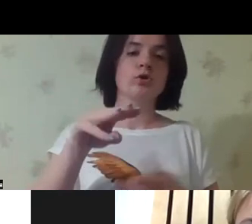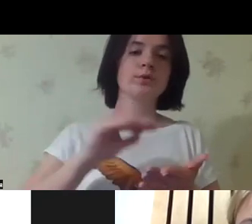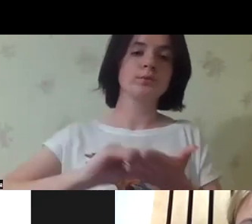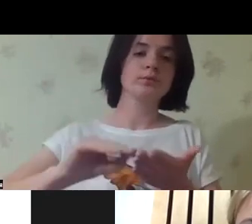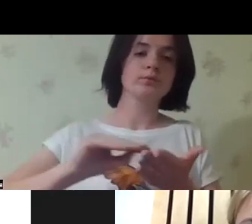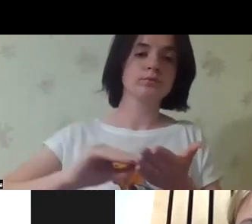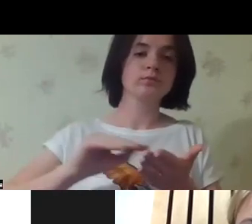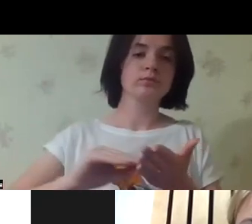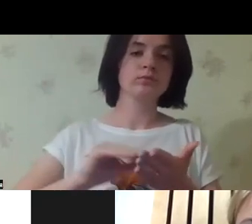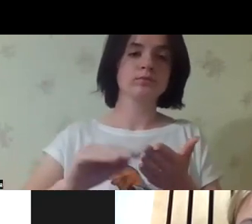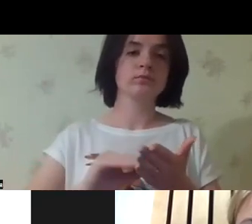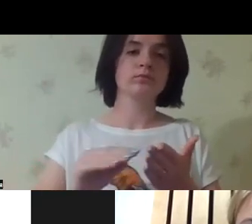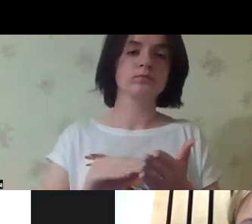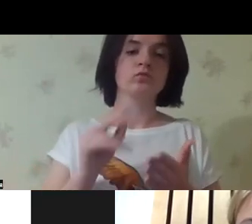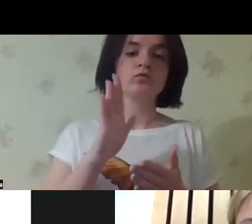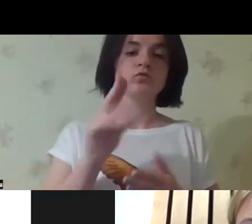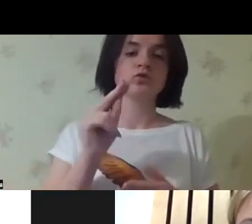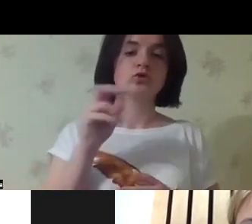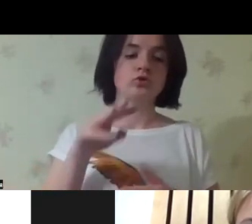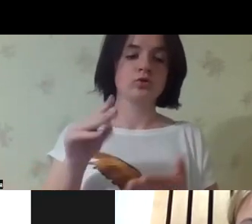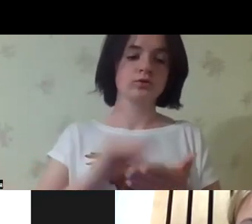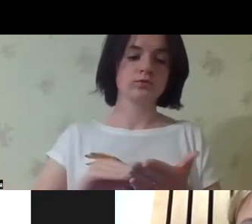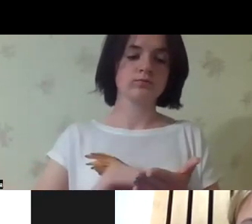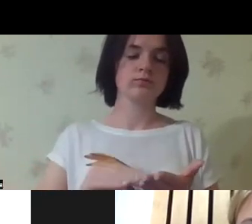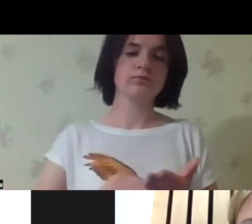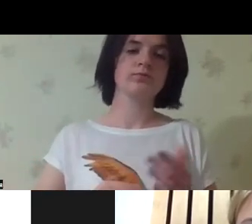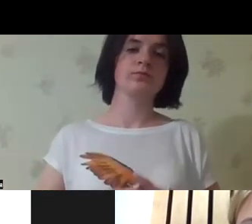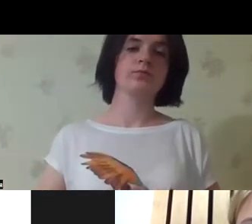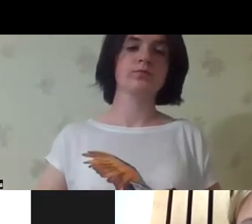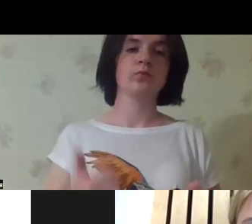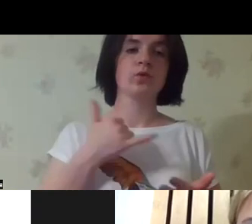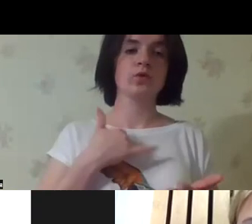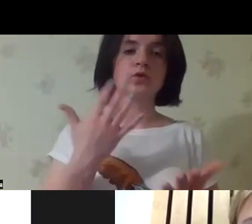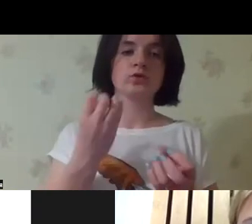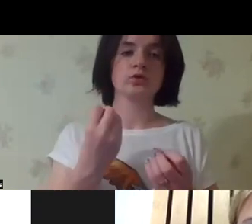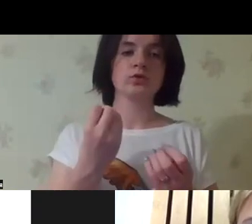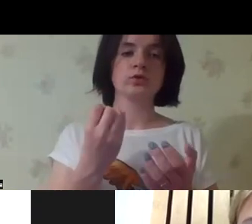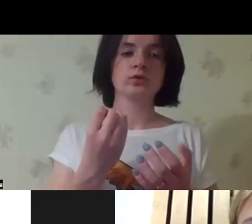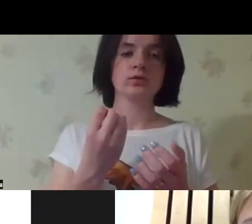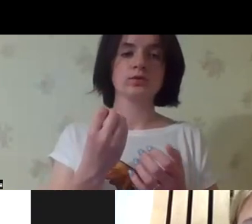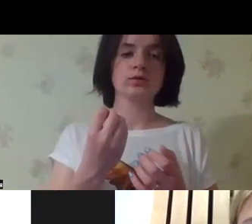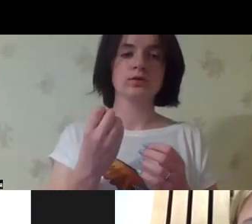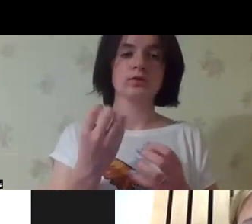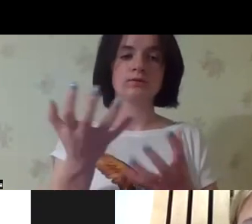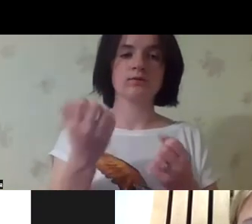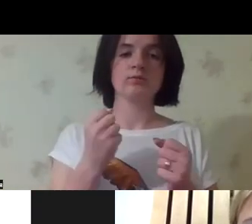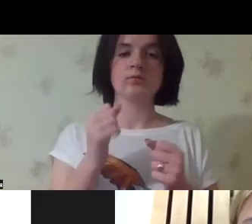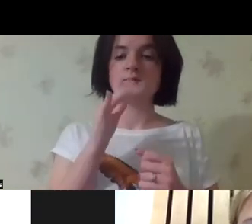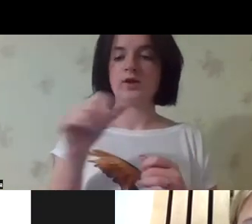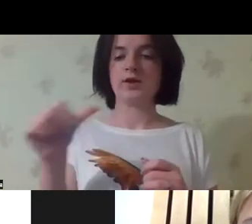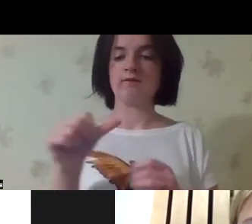please ask your questions either by raising your hand or writing the questions